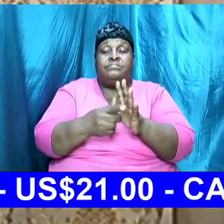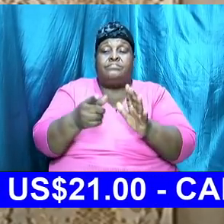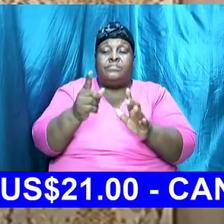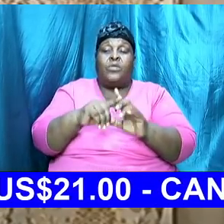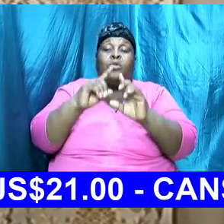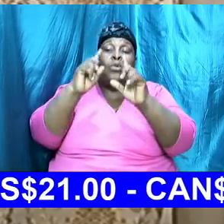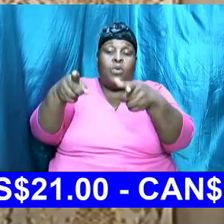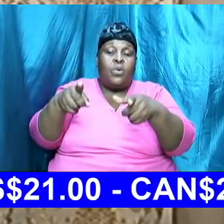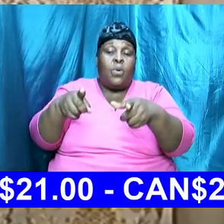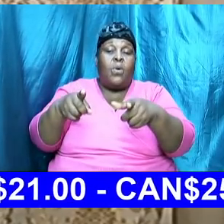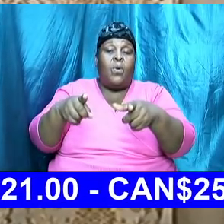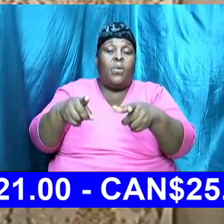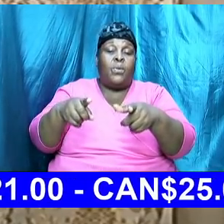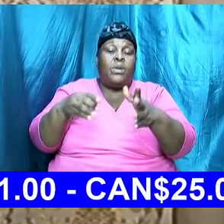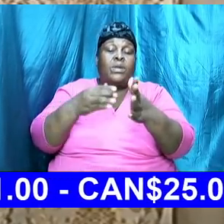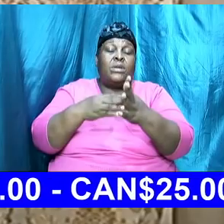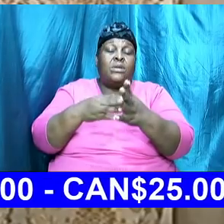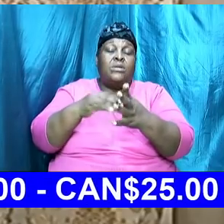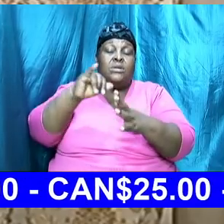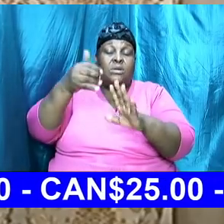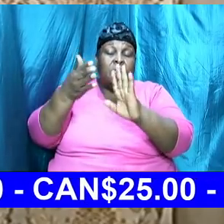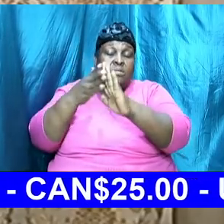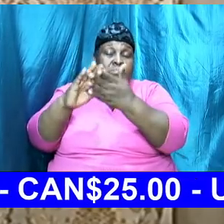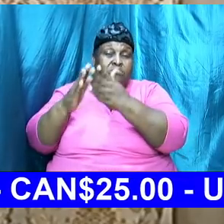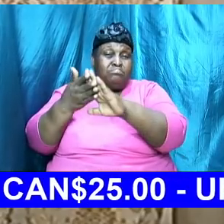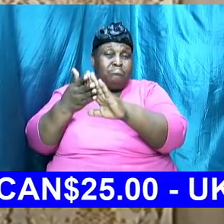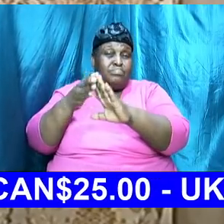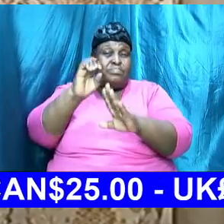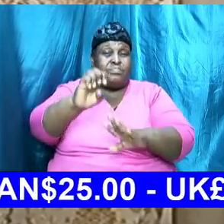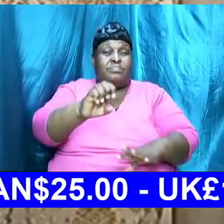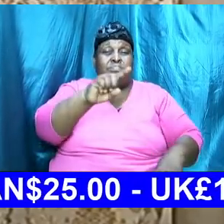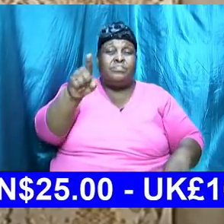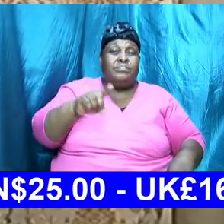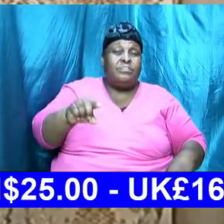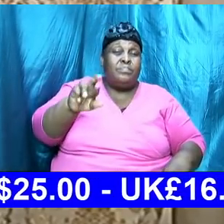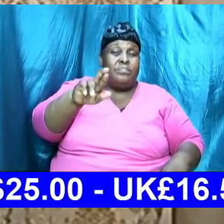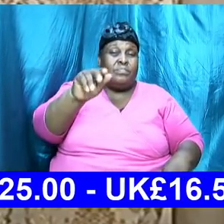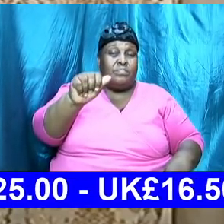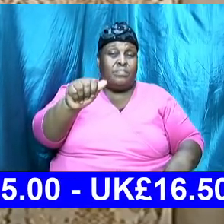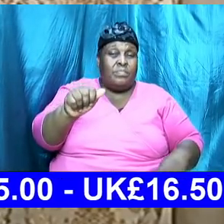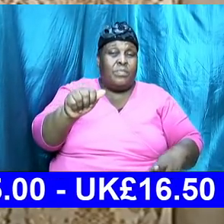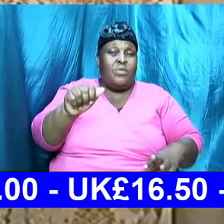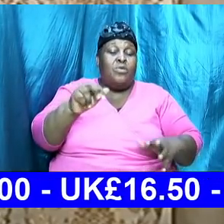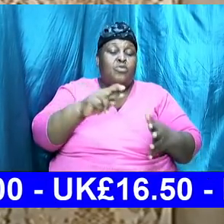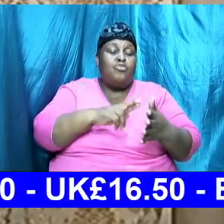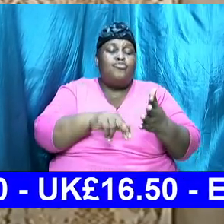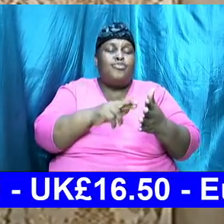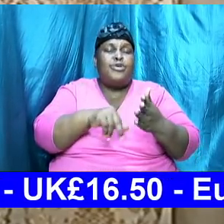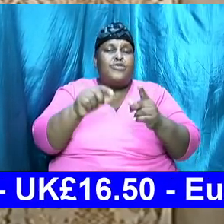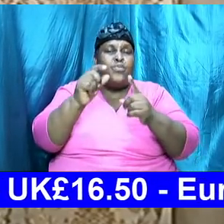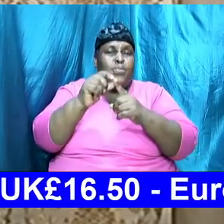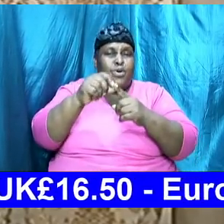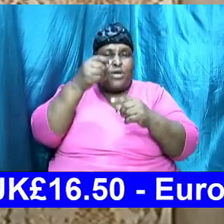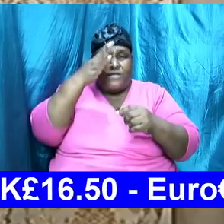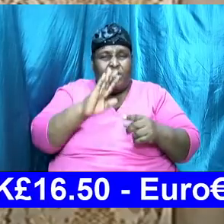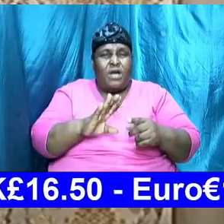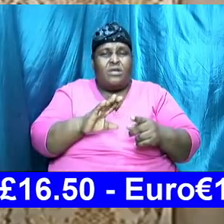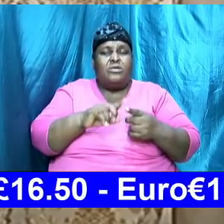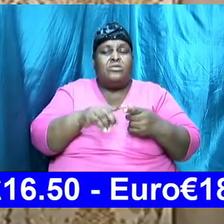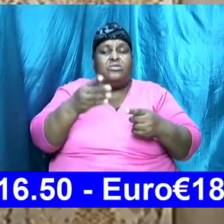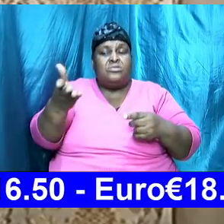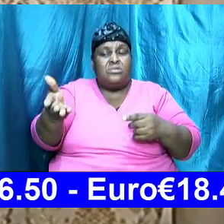Jerusalem Ezra decided that he was going to read the word to them and he outlined three principles